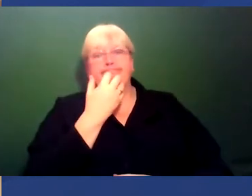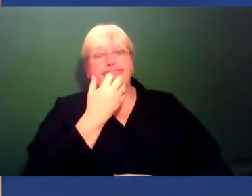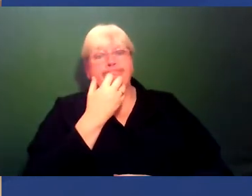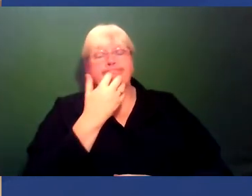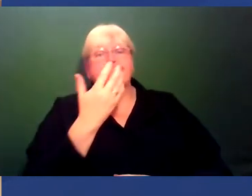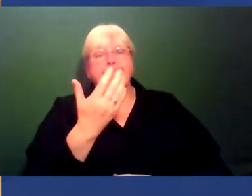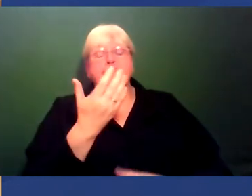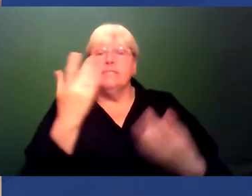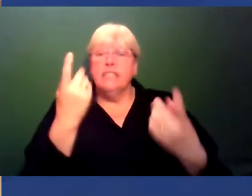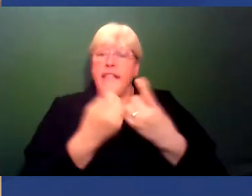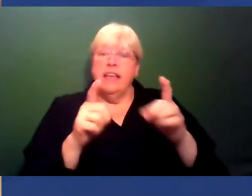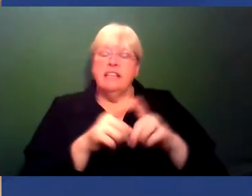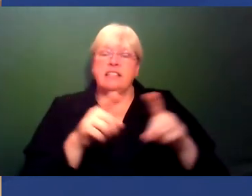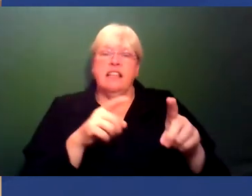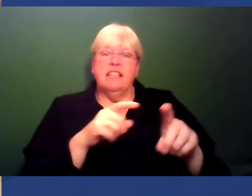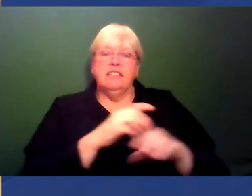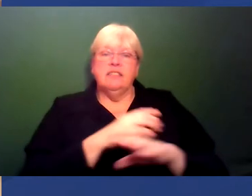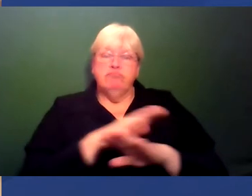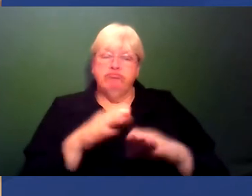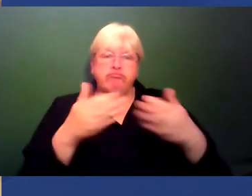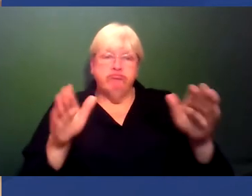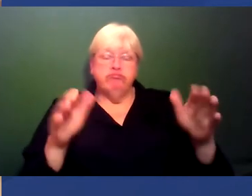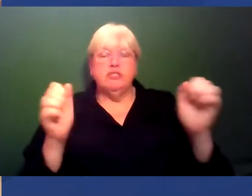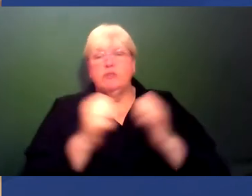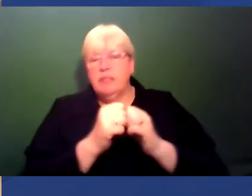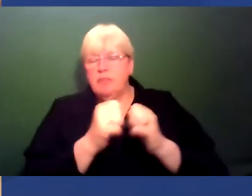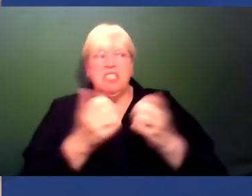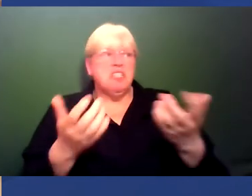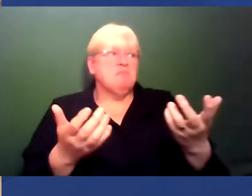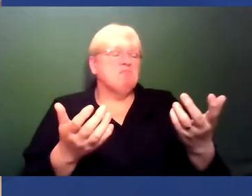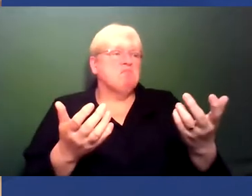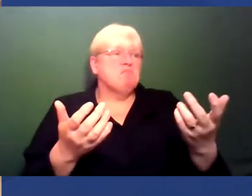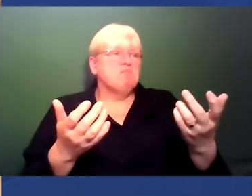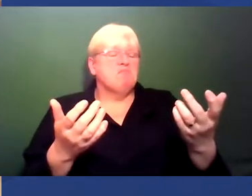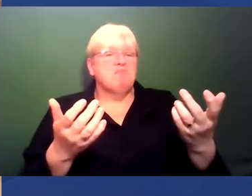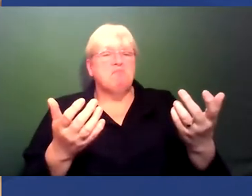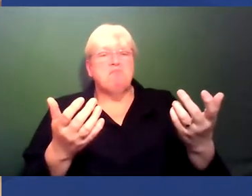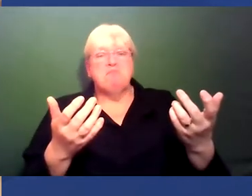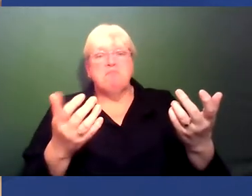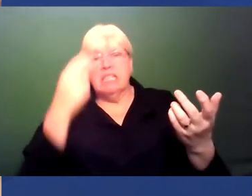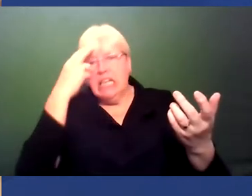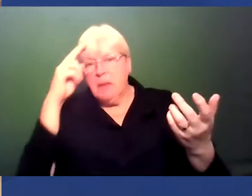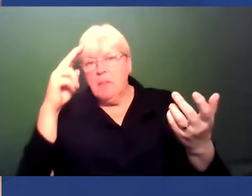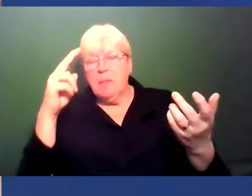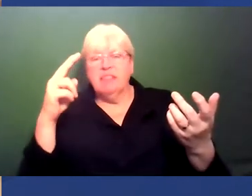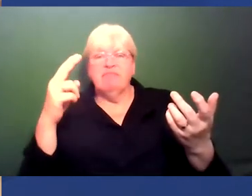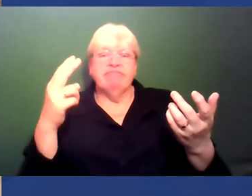So things like non-disclosure agreements are problematic. Things like anonymity around some human resource